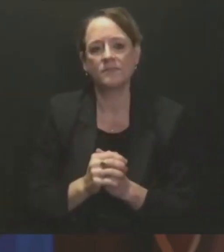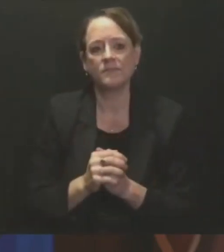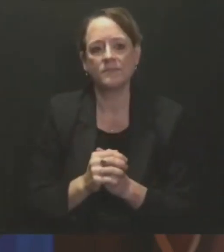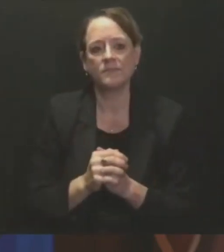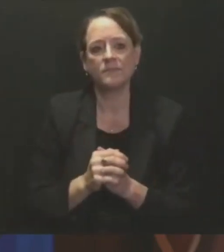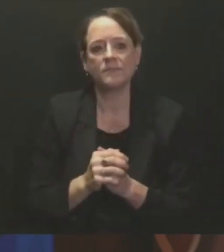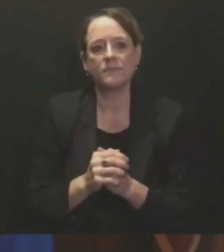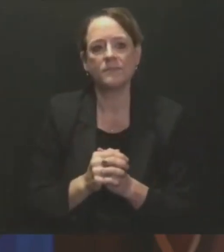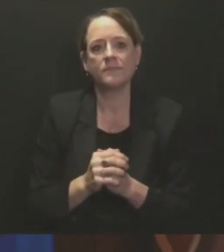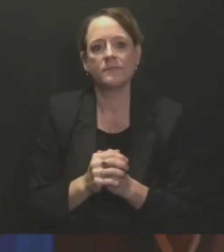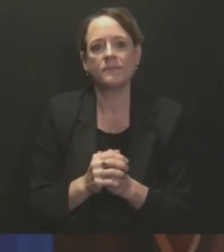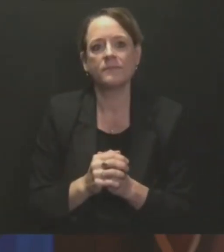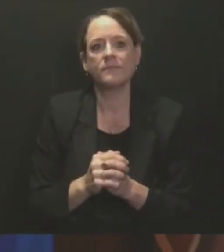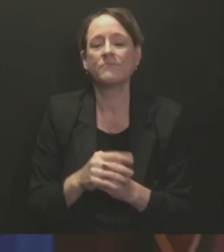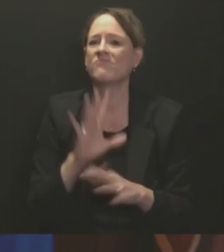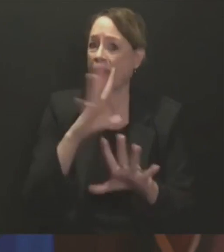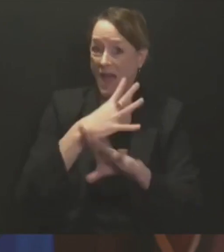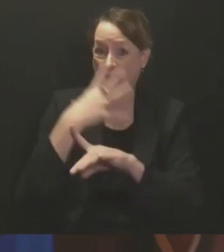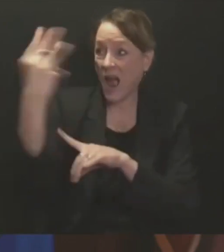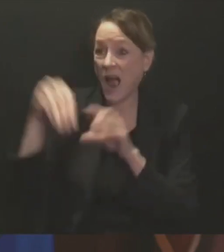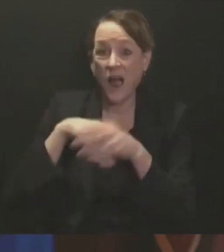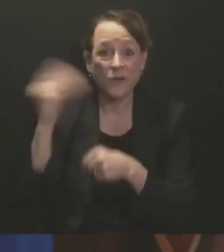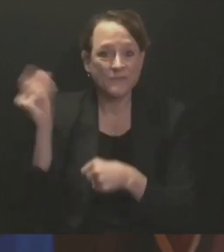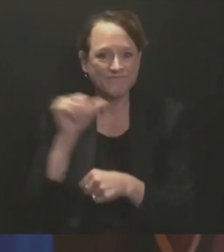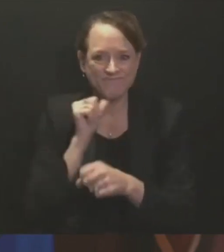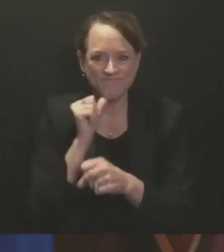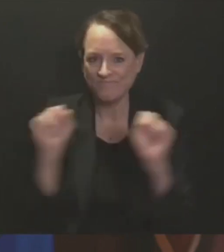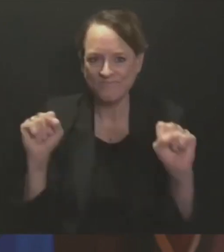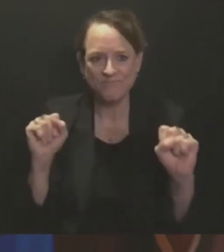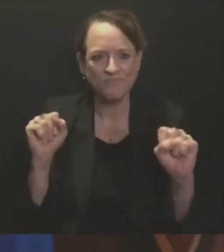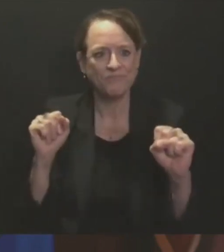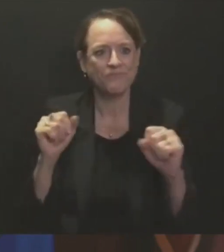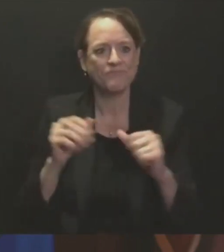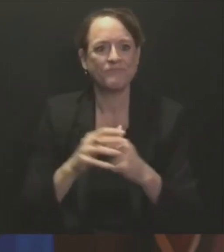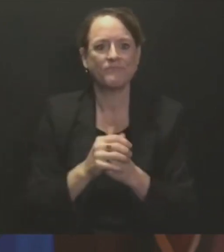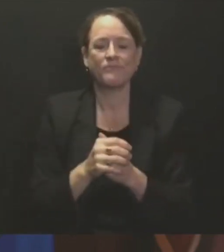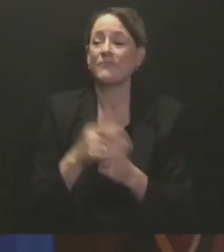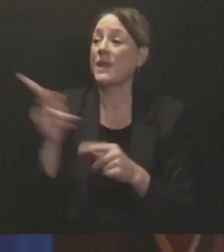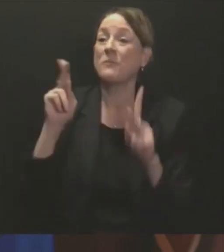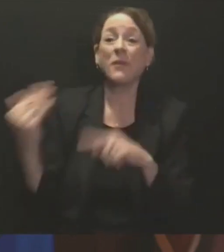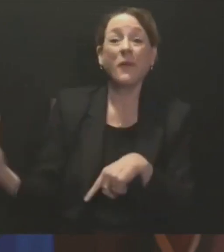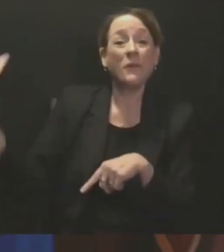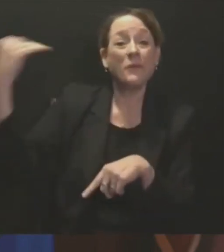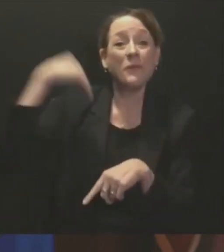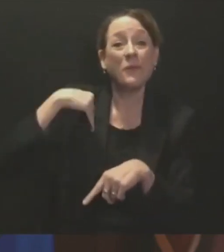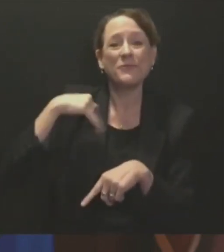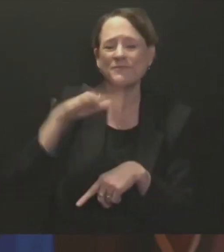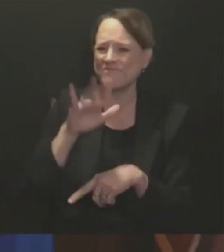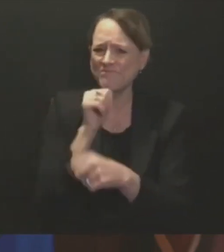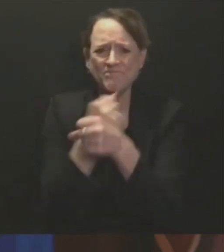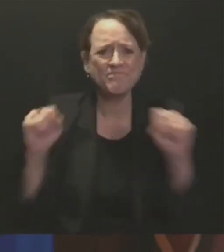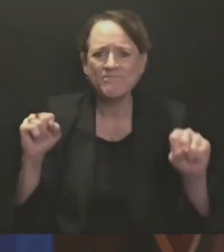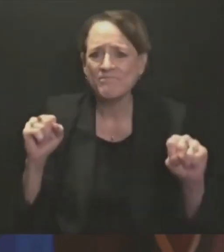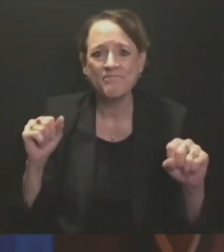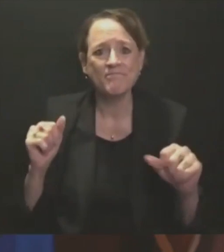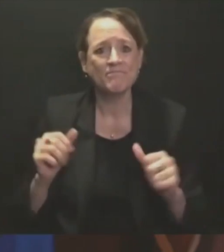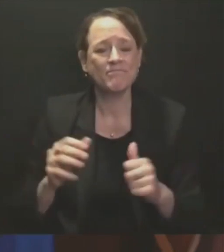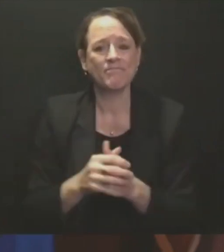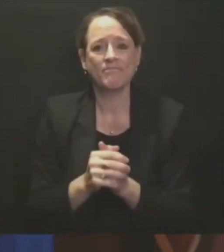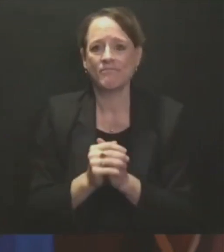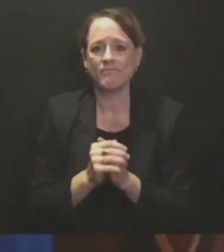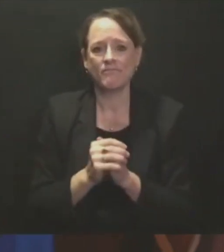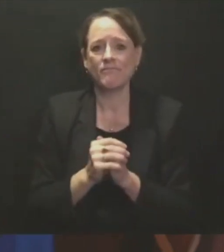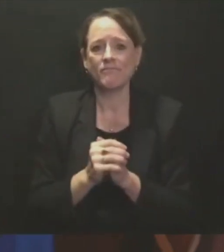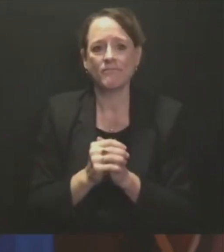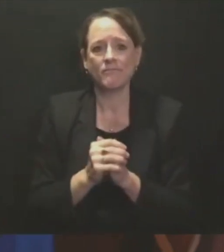safe to have others over. It's just not safe. And it might not be safe for a while yet. So